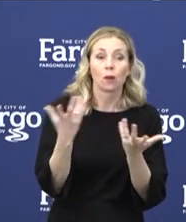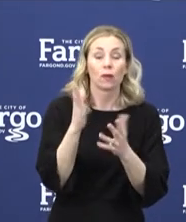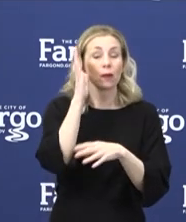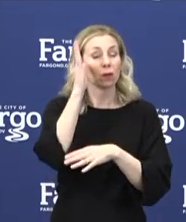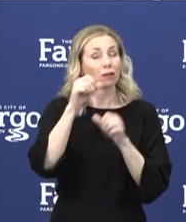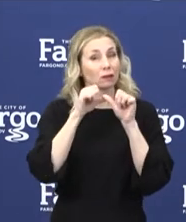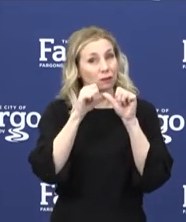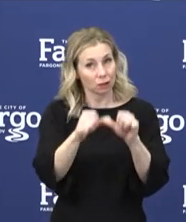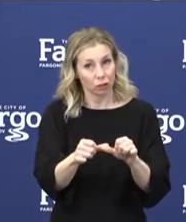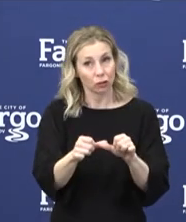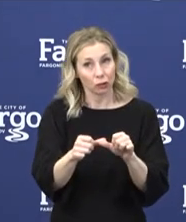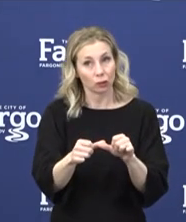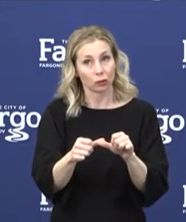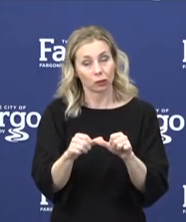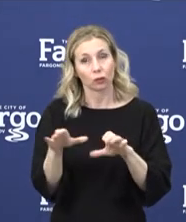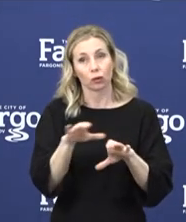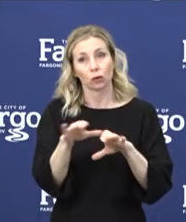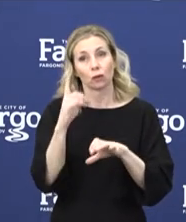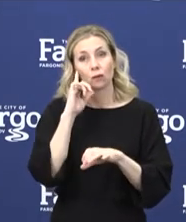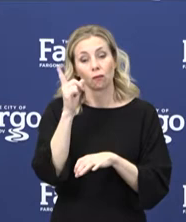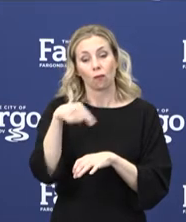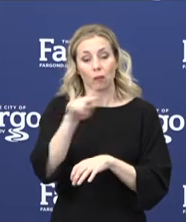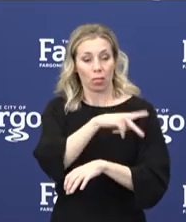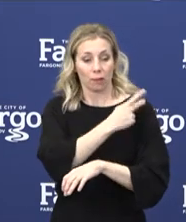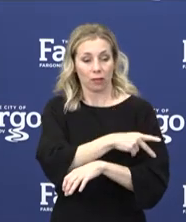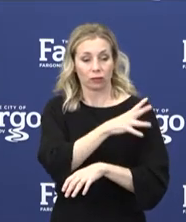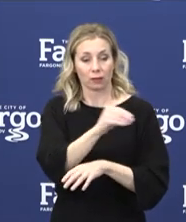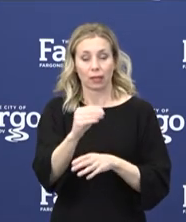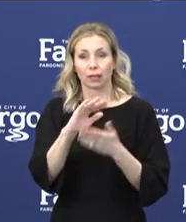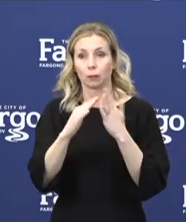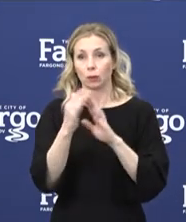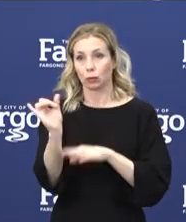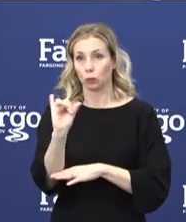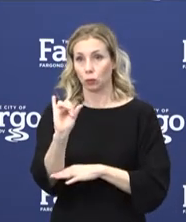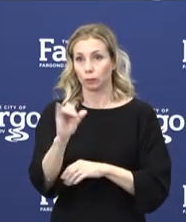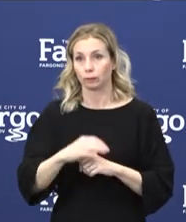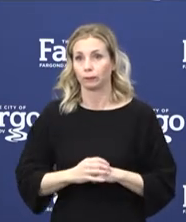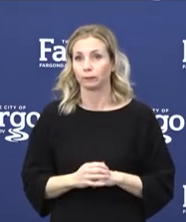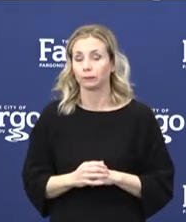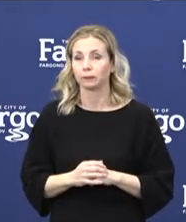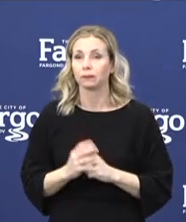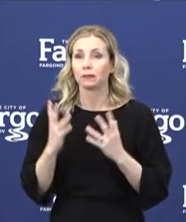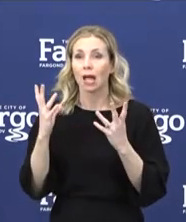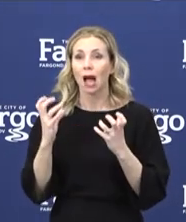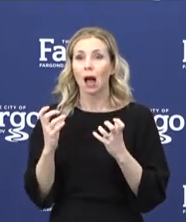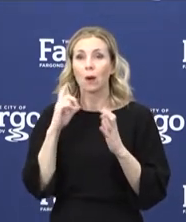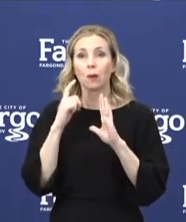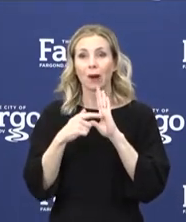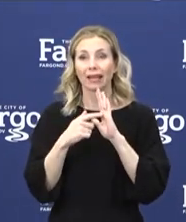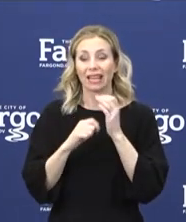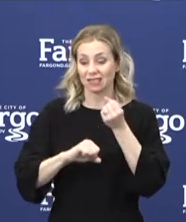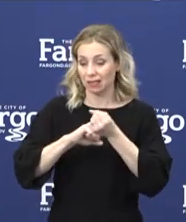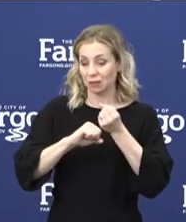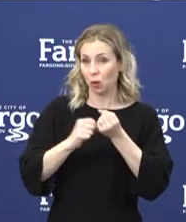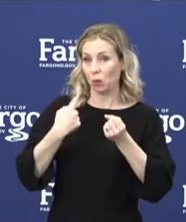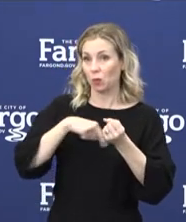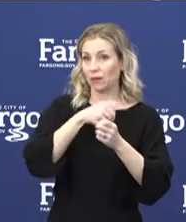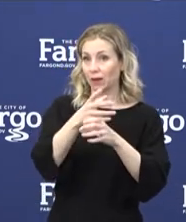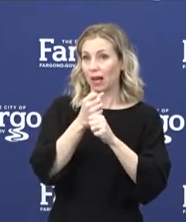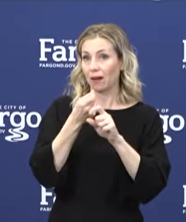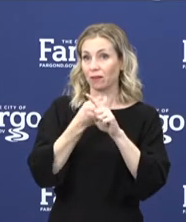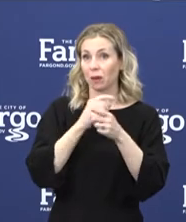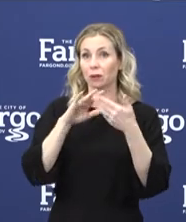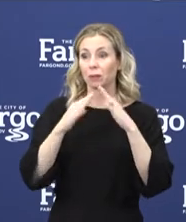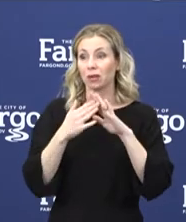to provide care for our patients and communities. I also want to recognize the unbelievable outpouring of support we've received from our communities